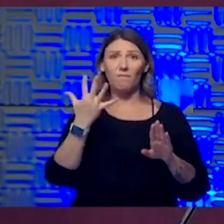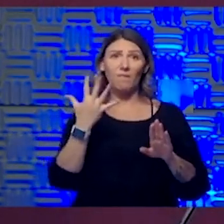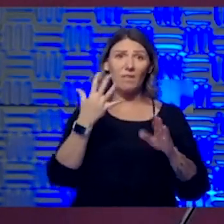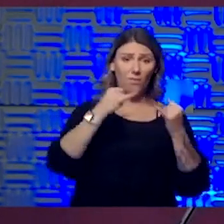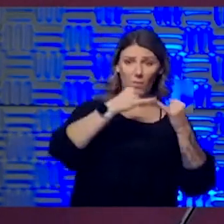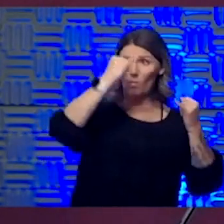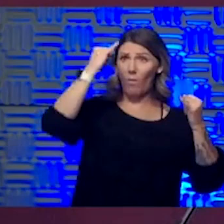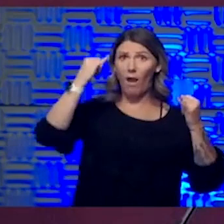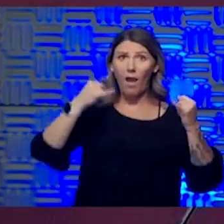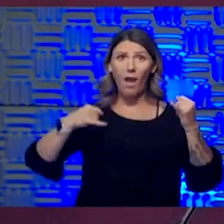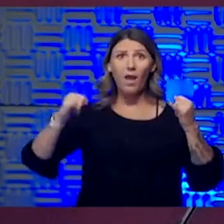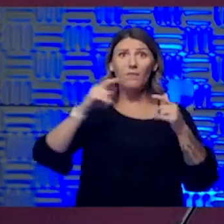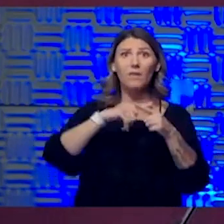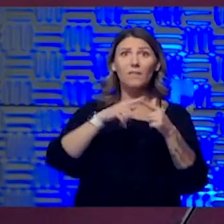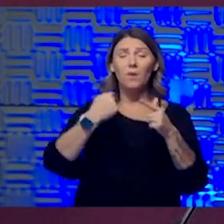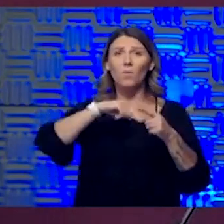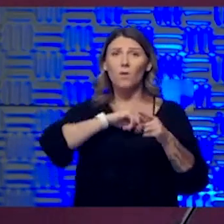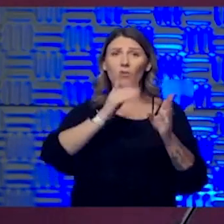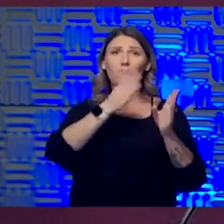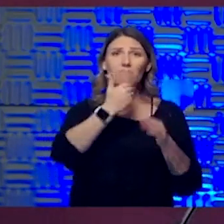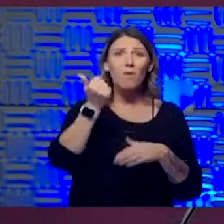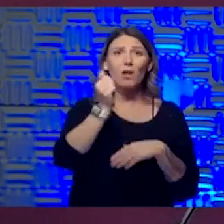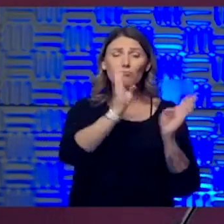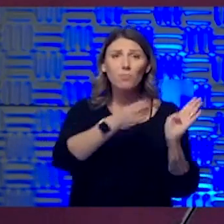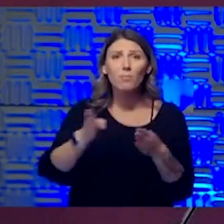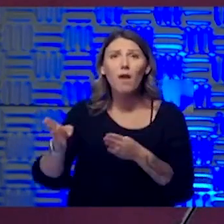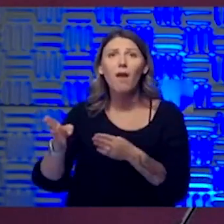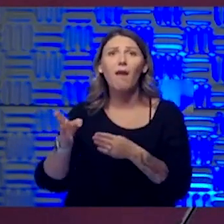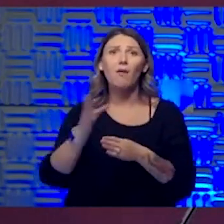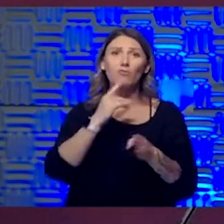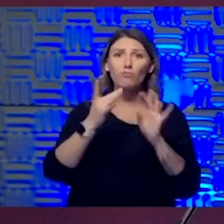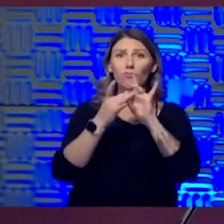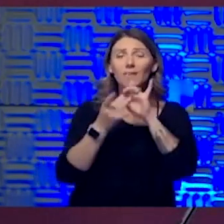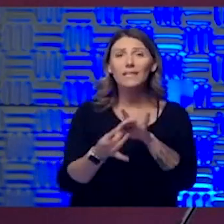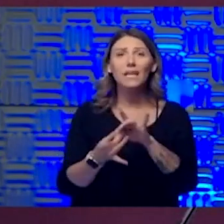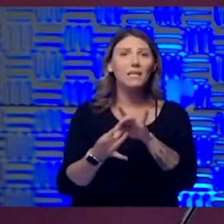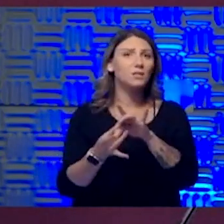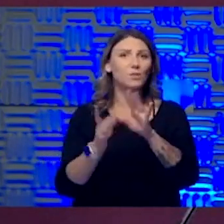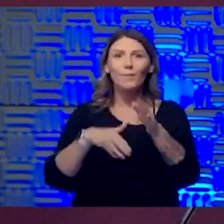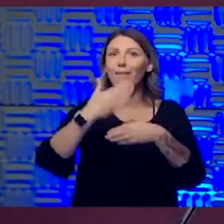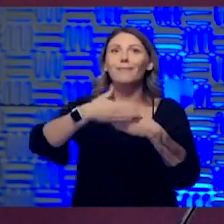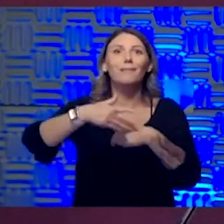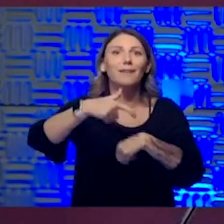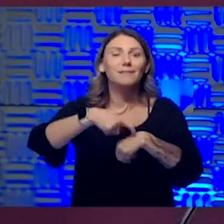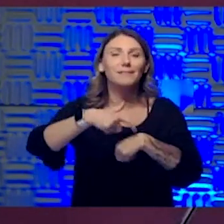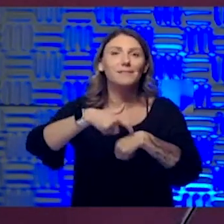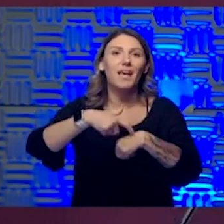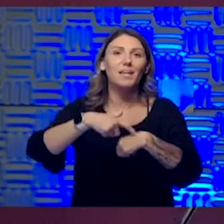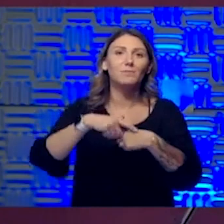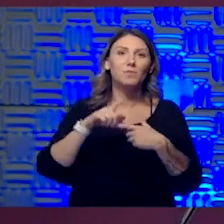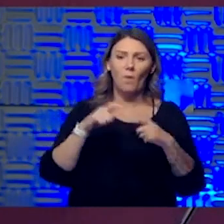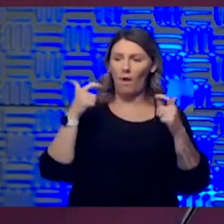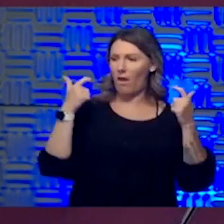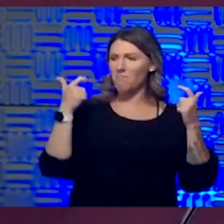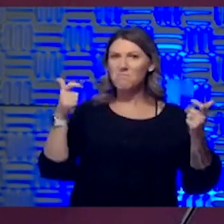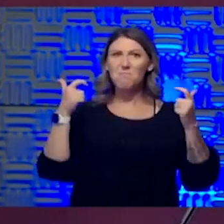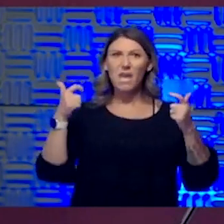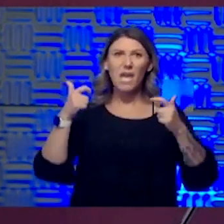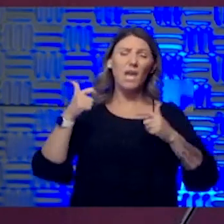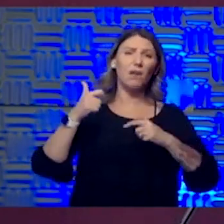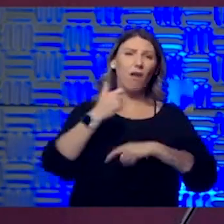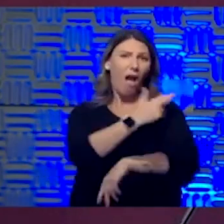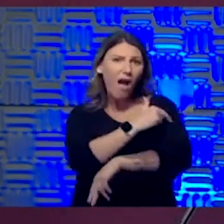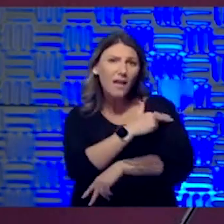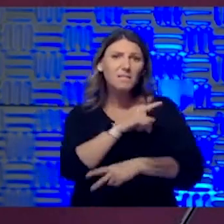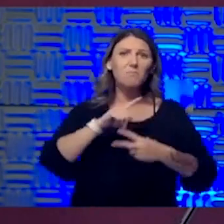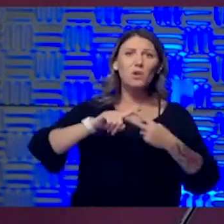was better prepared next time and did some aspirational things as it related to, you know, how big entities like hospitals, government,